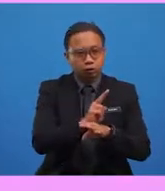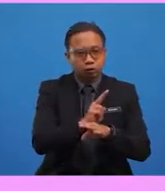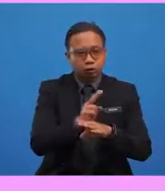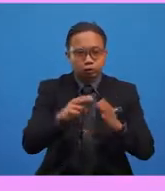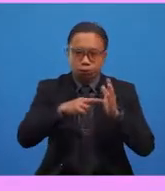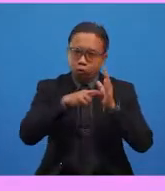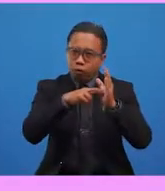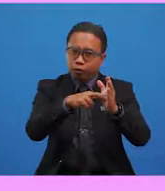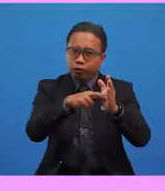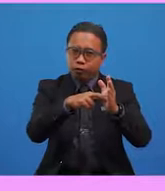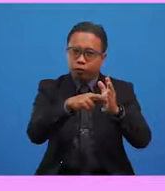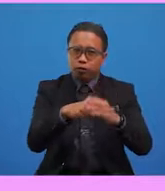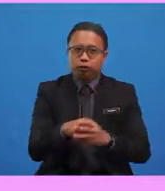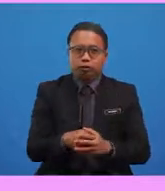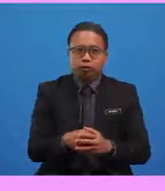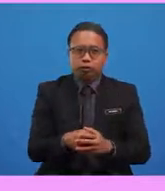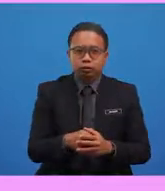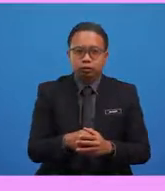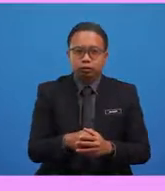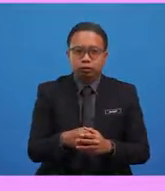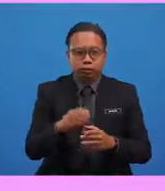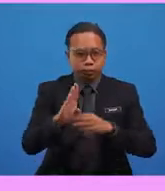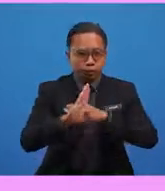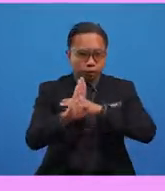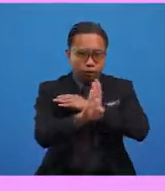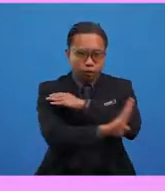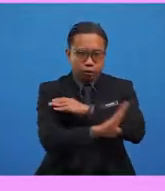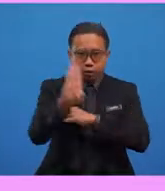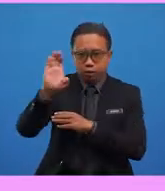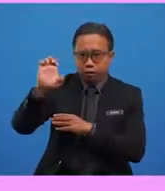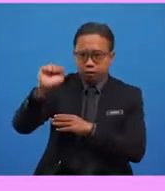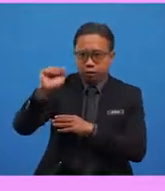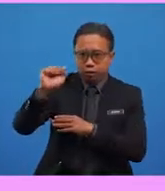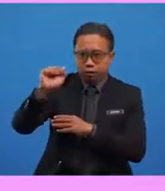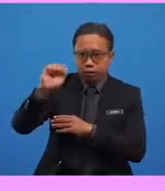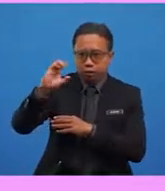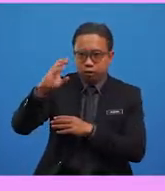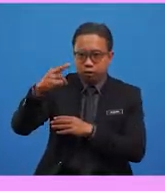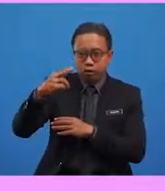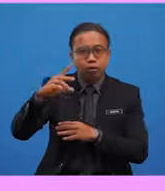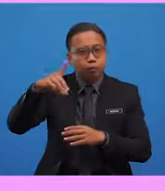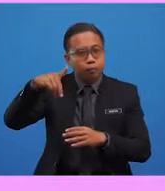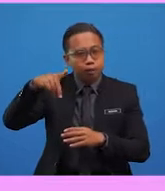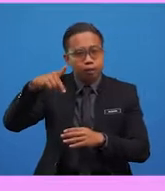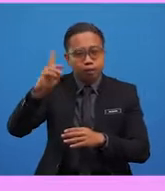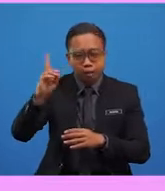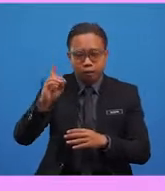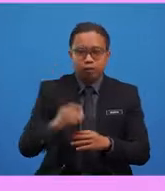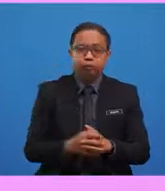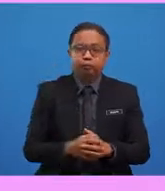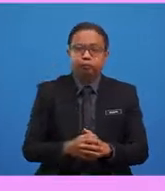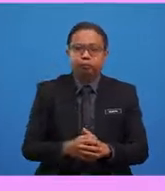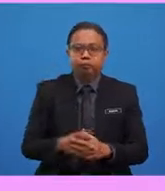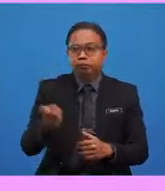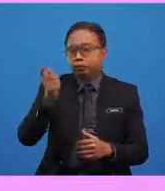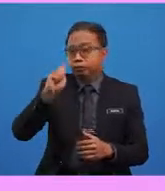to or point out the noun beach which is the Port Dickson. Here, the article